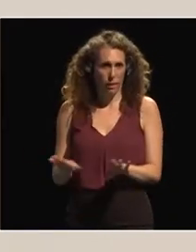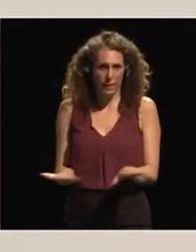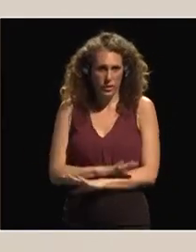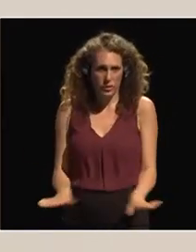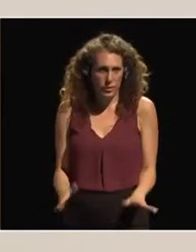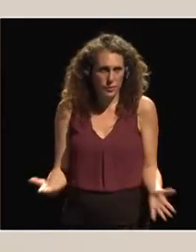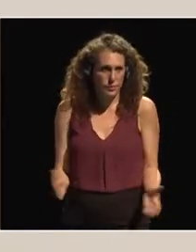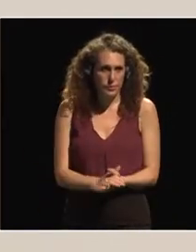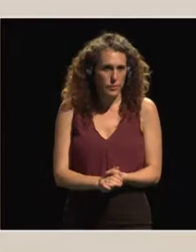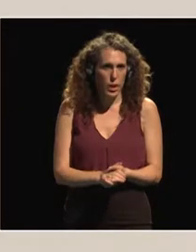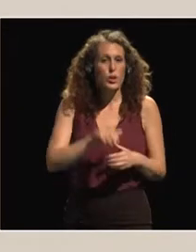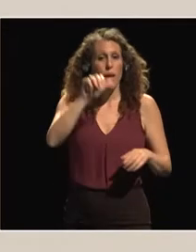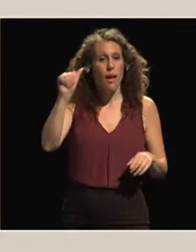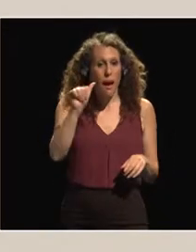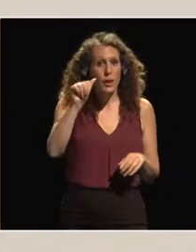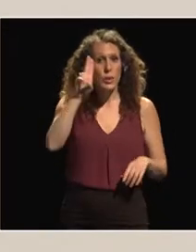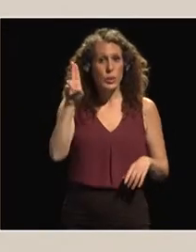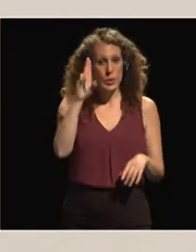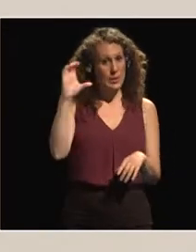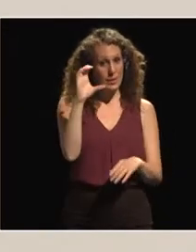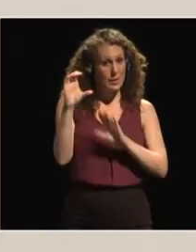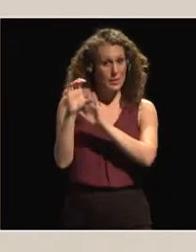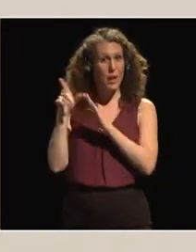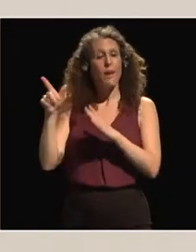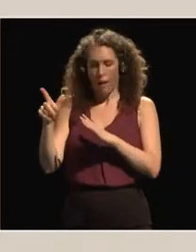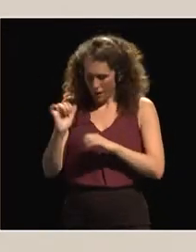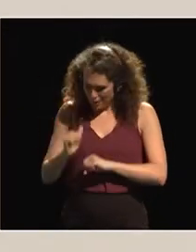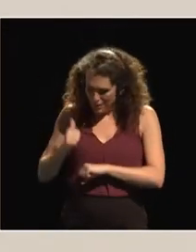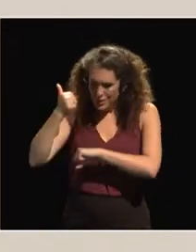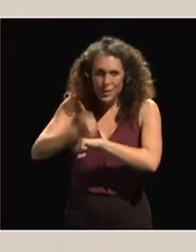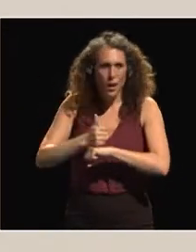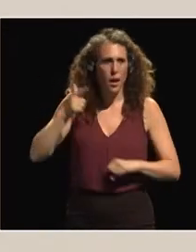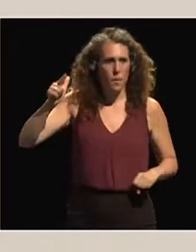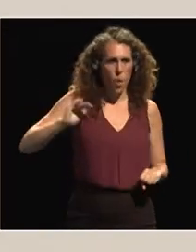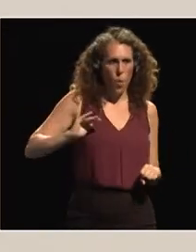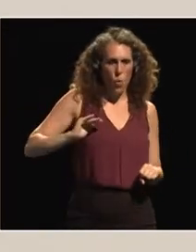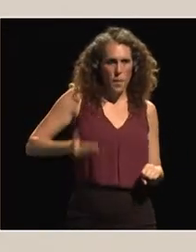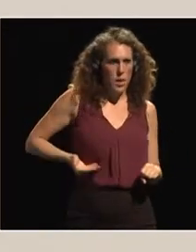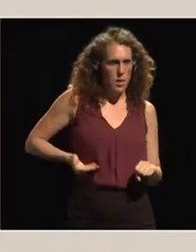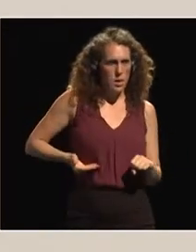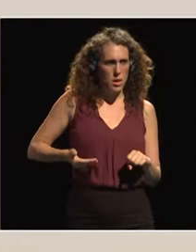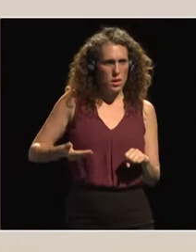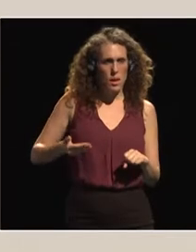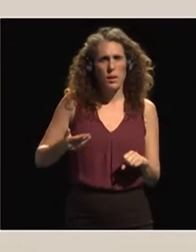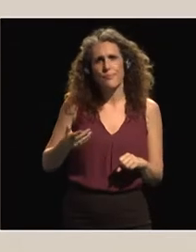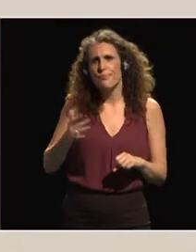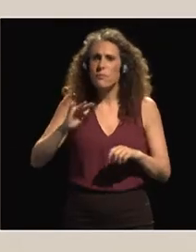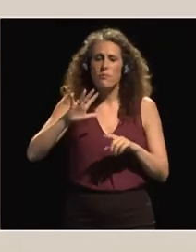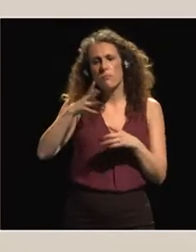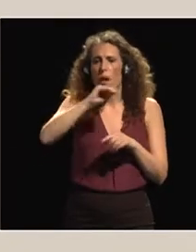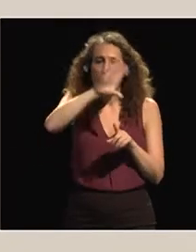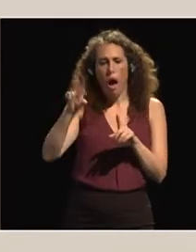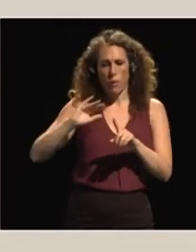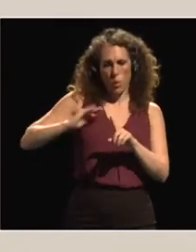African Union Commission also set up the African women